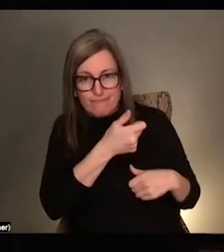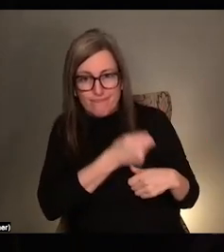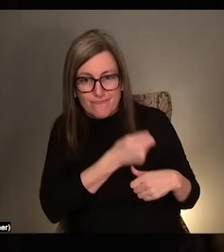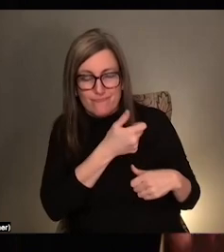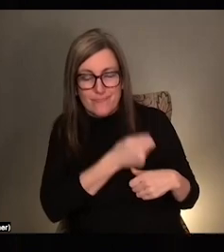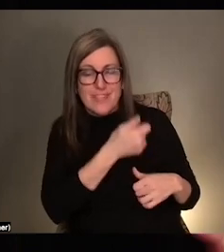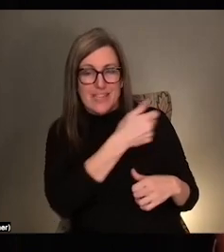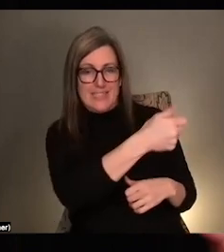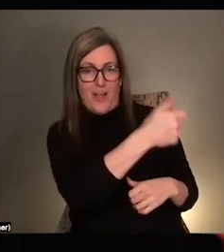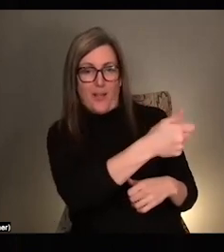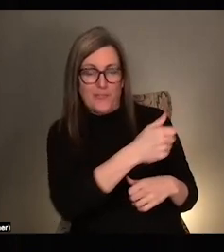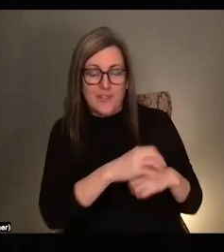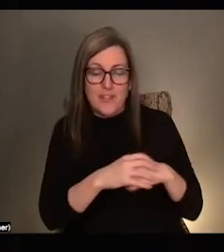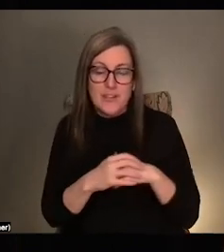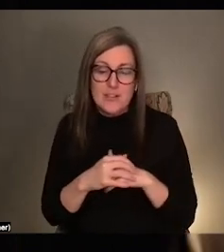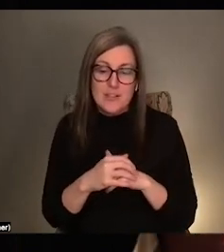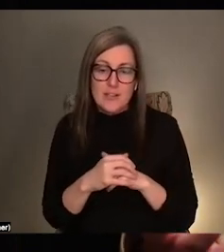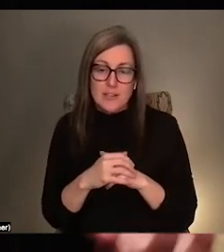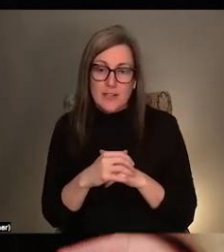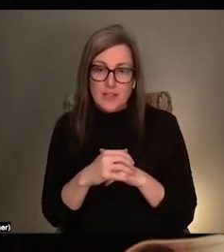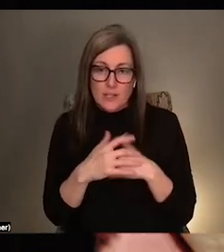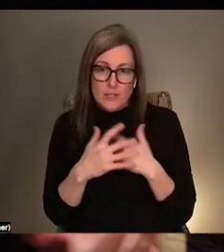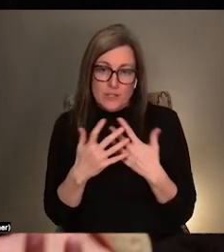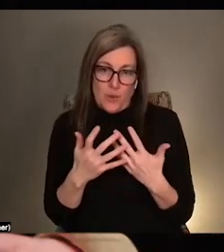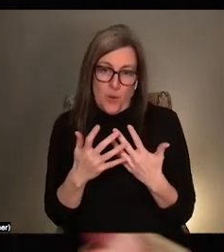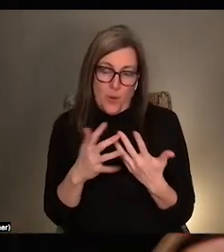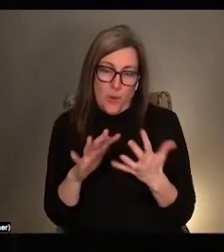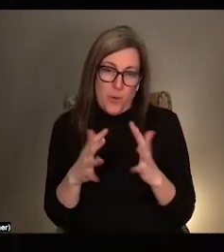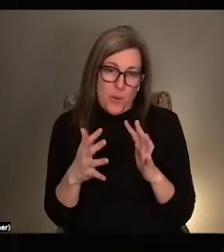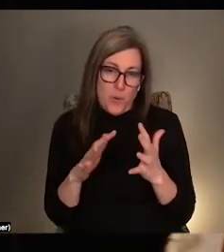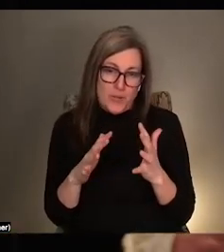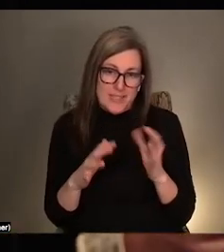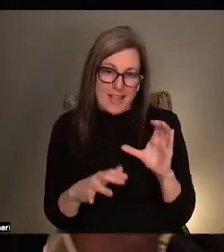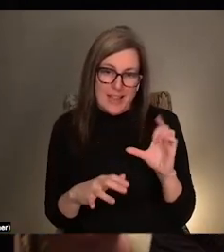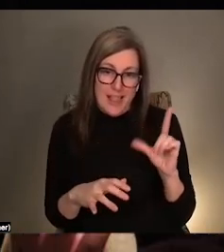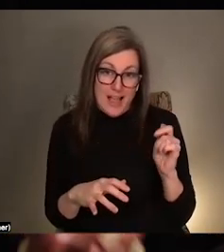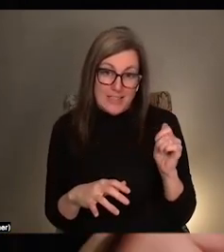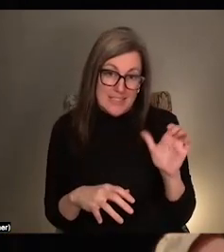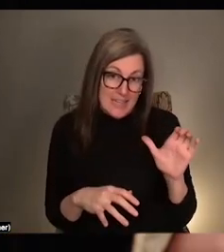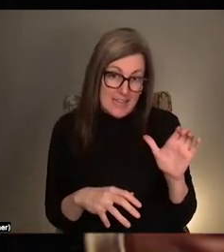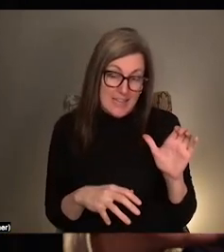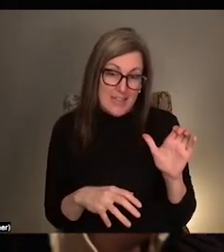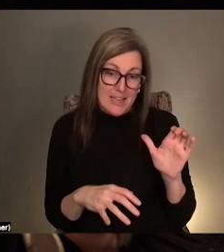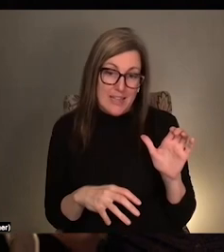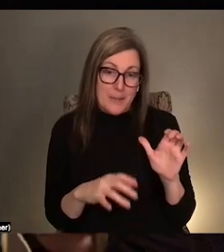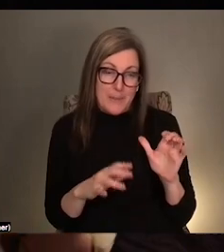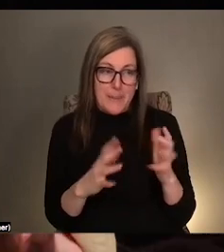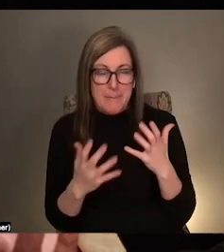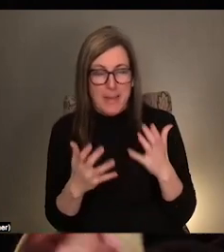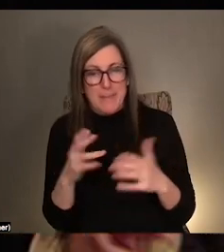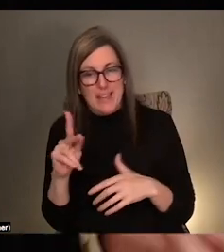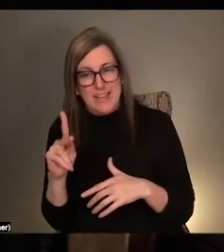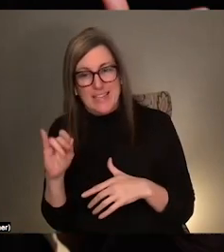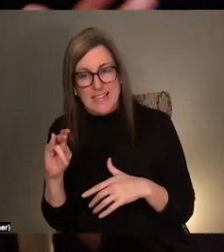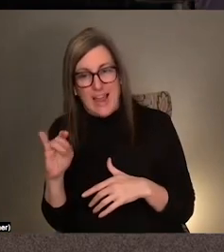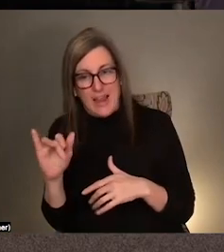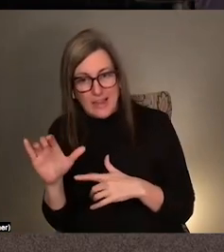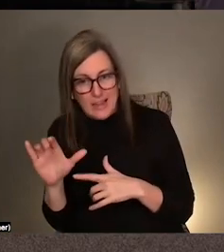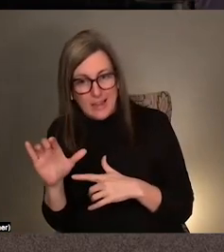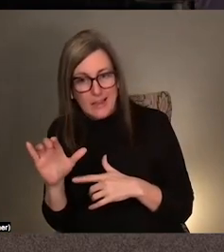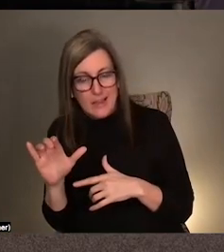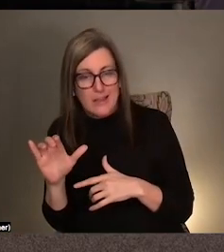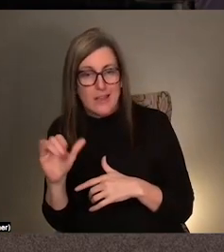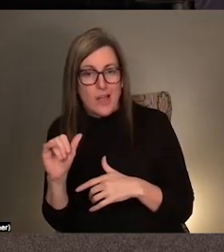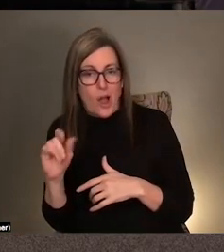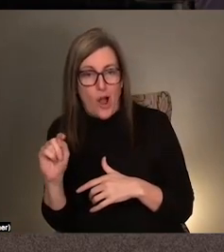it presents itself in some ways as like a kind of classic readymade, but also could be thought of as a kinetic artwork because of the